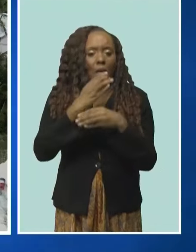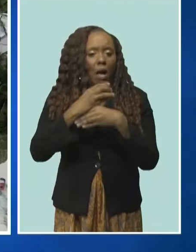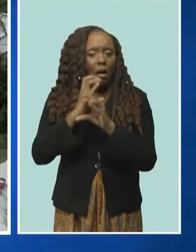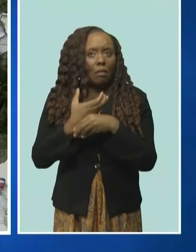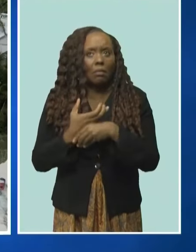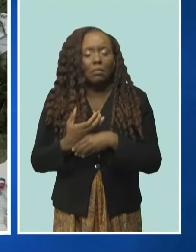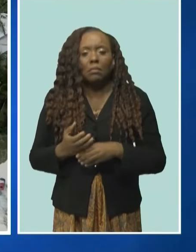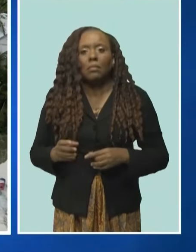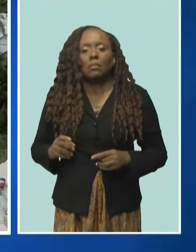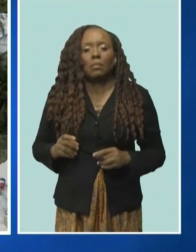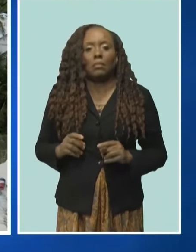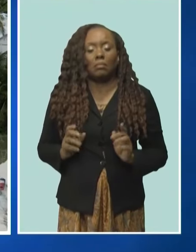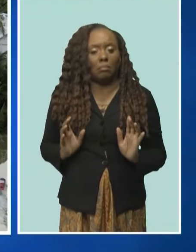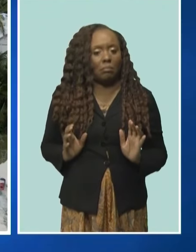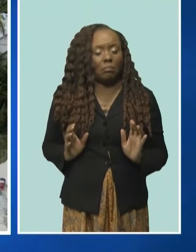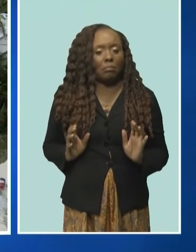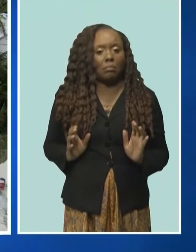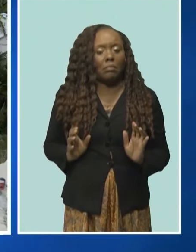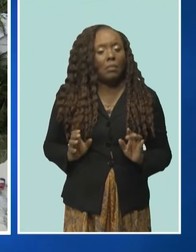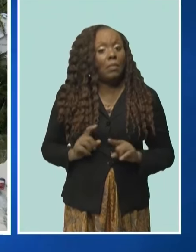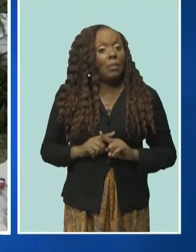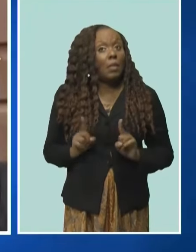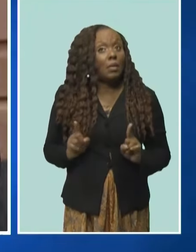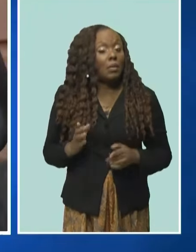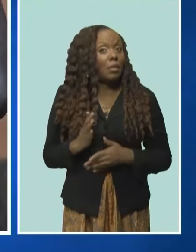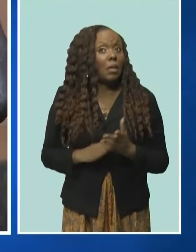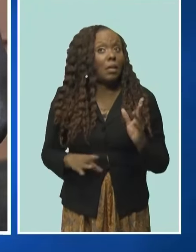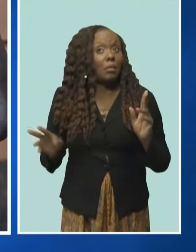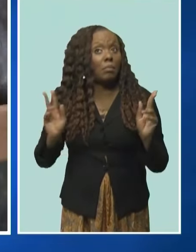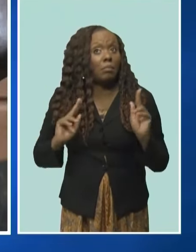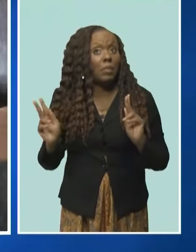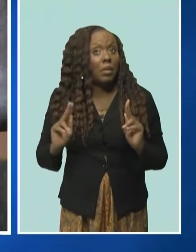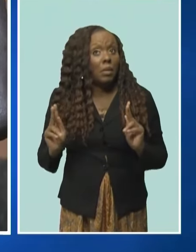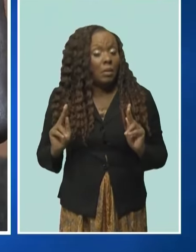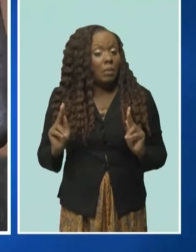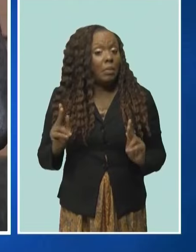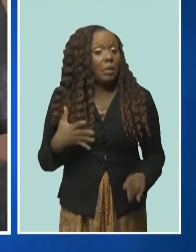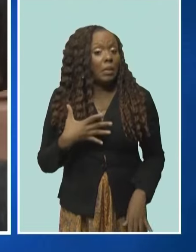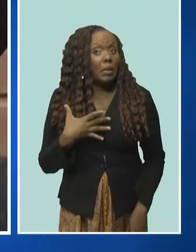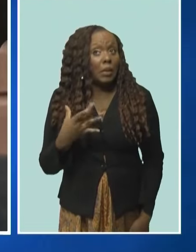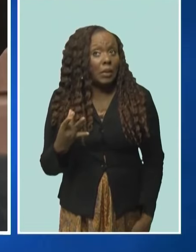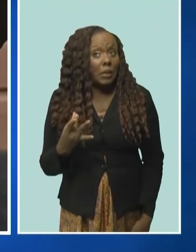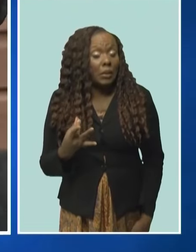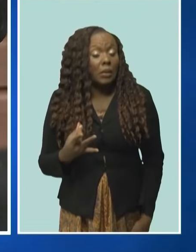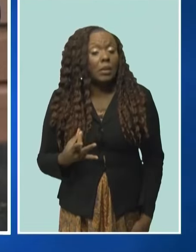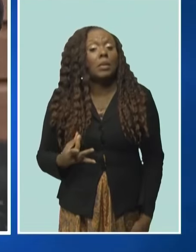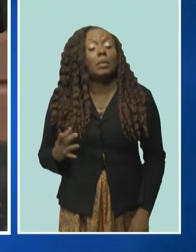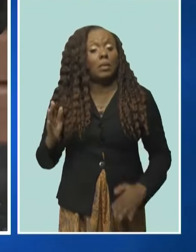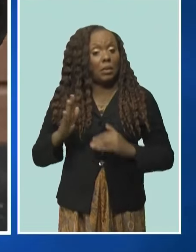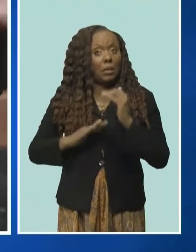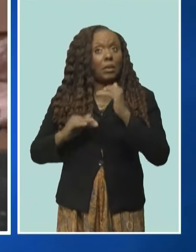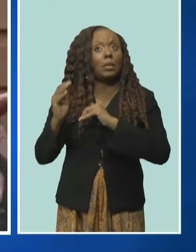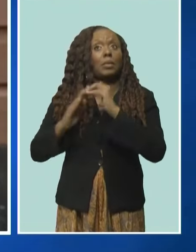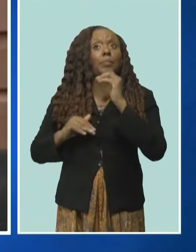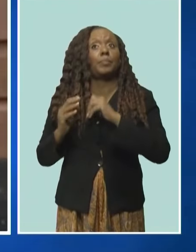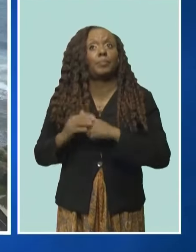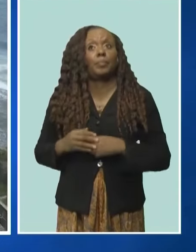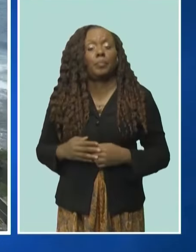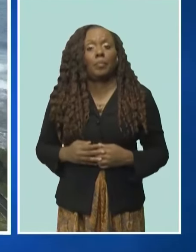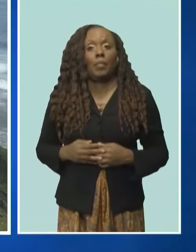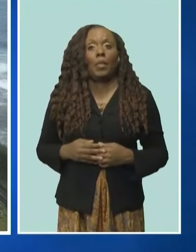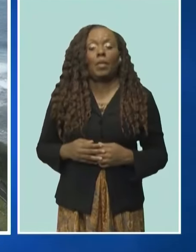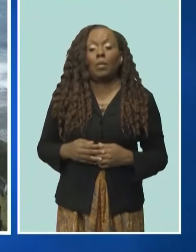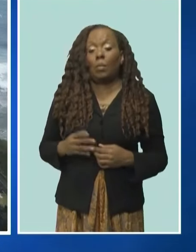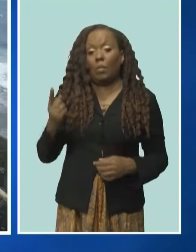everyone is against the ongoing construction. Anthony Nurse says the removal of what many describe as the nose of